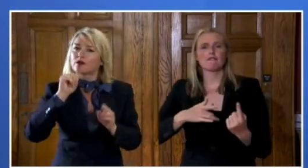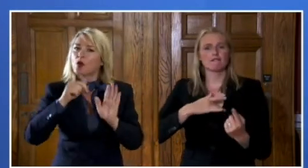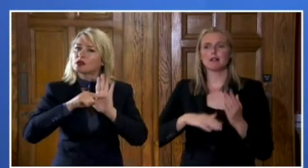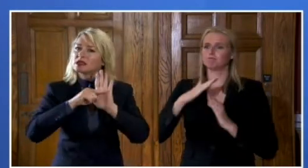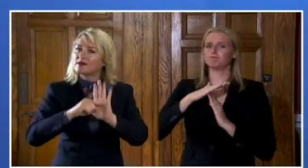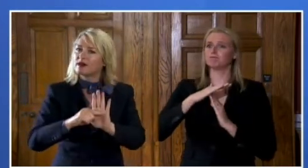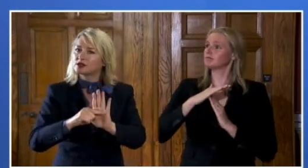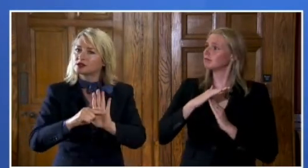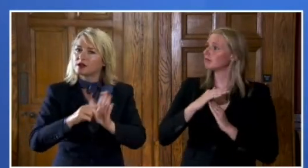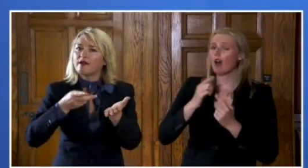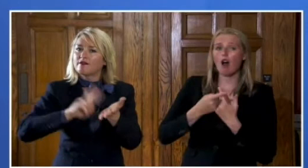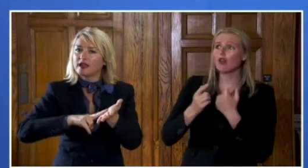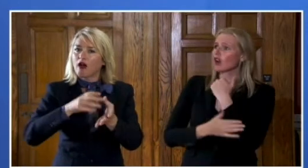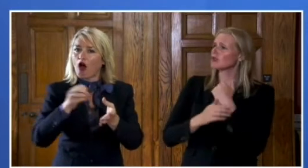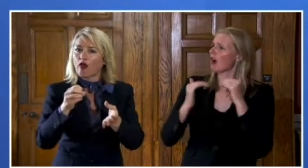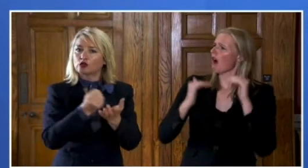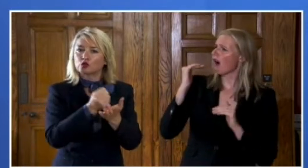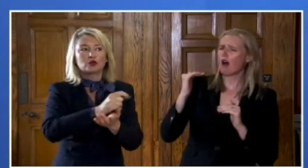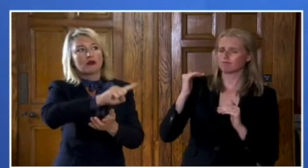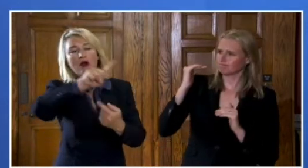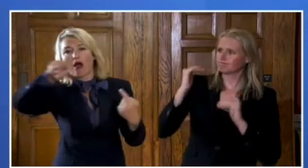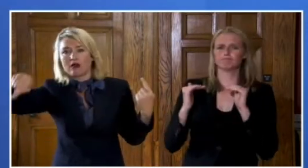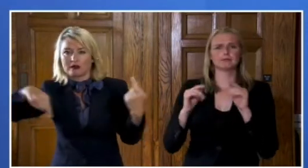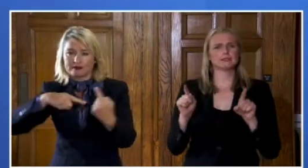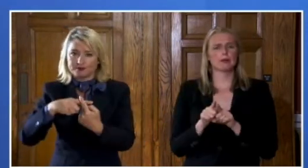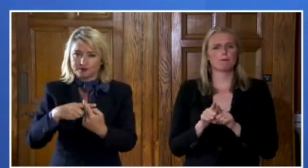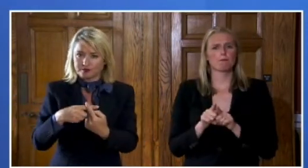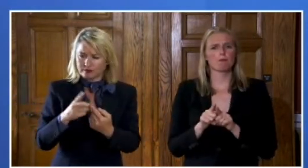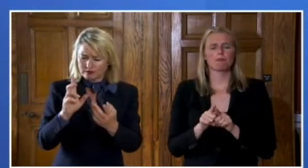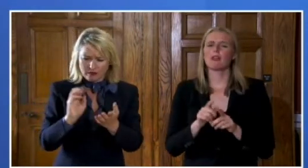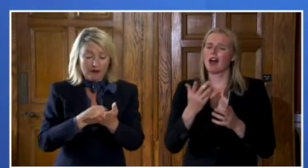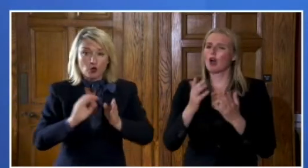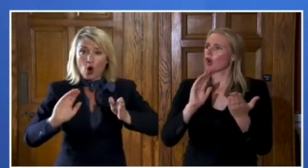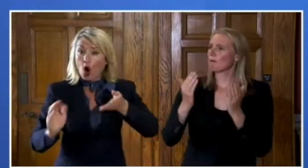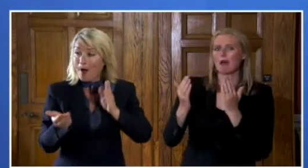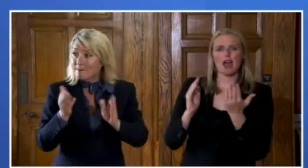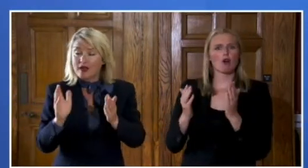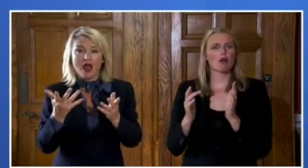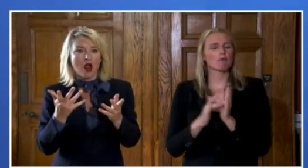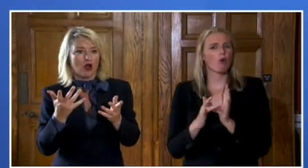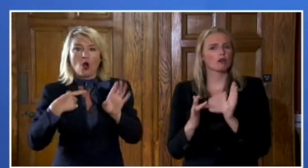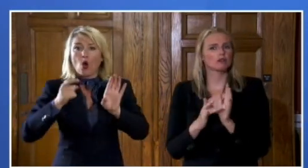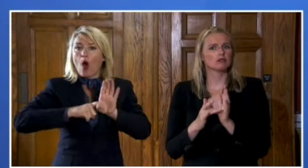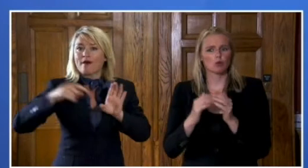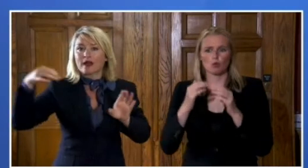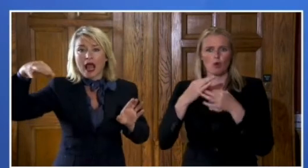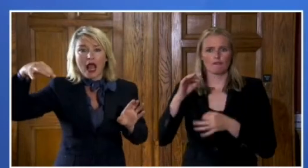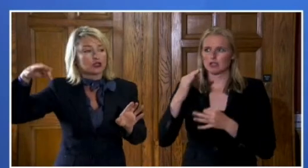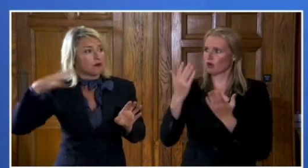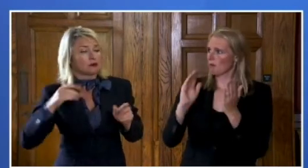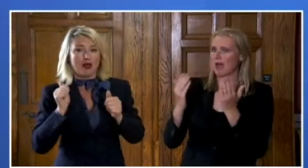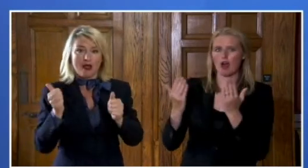comparison to their peers elsewhere. Portability and comparability of qualifications is critical for